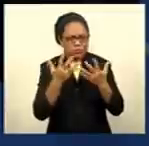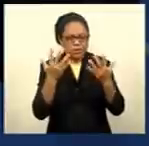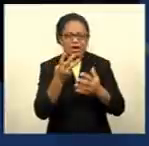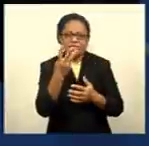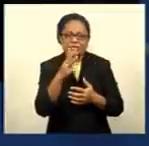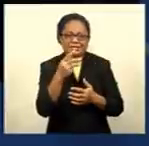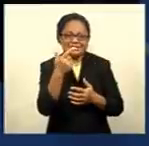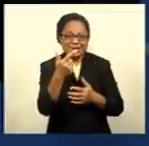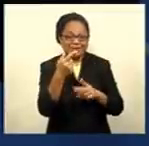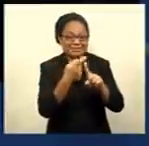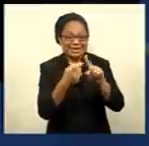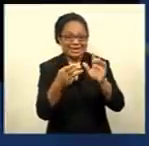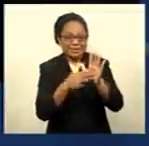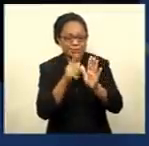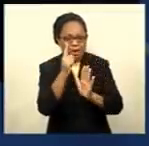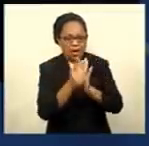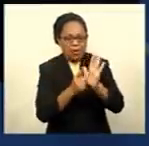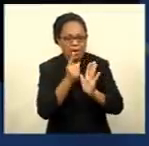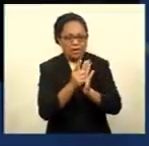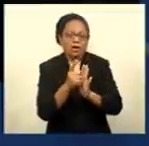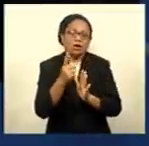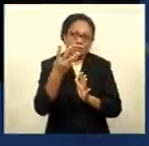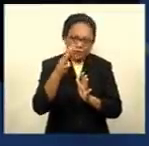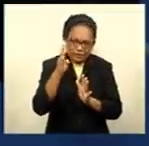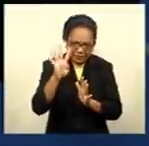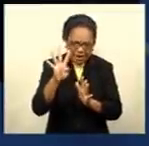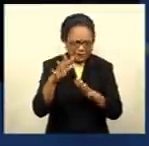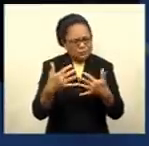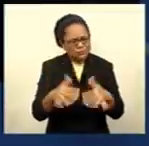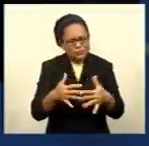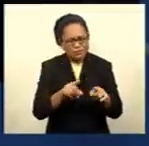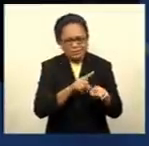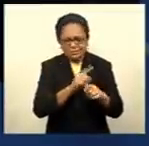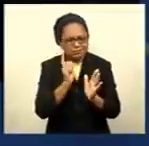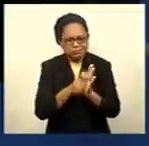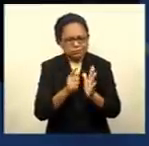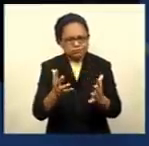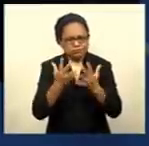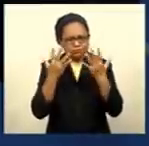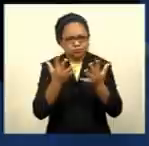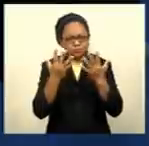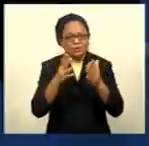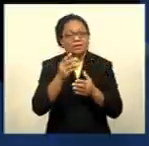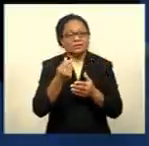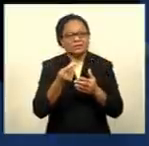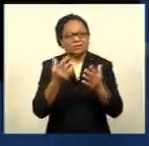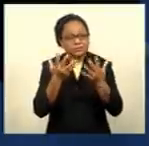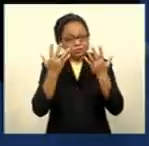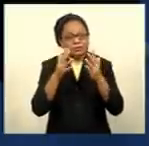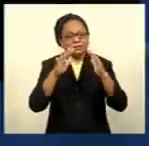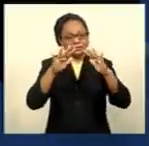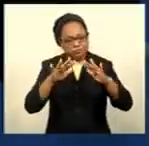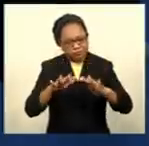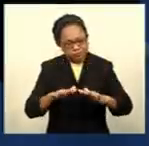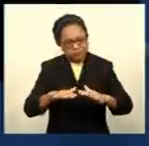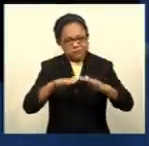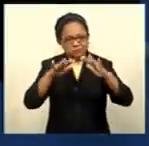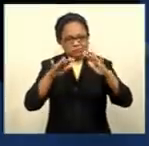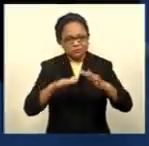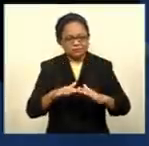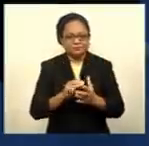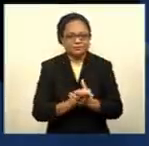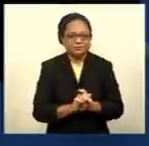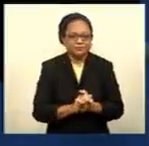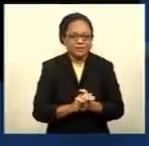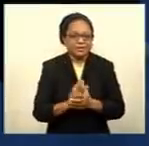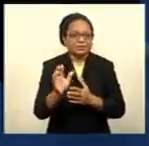kilometers per hour to 45 kilometers per hour easy to 27 kilometers per hour to 37 kilometers per hour